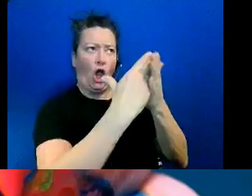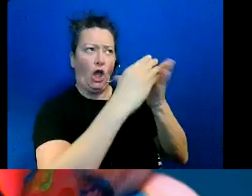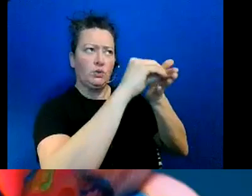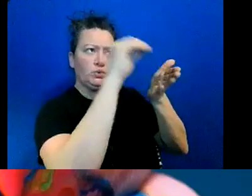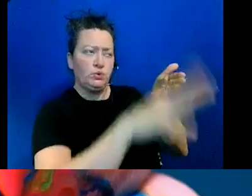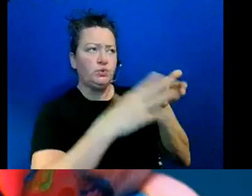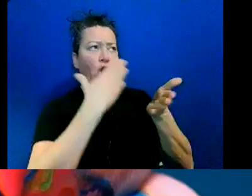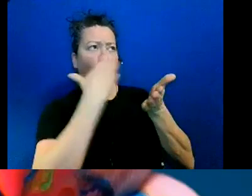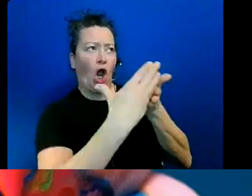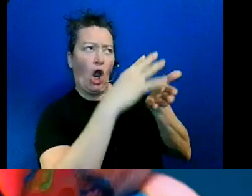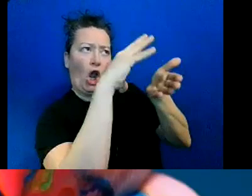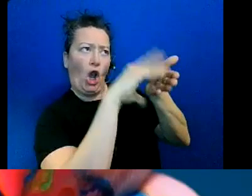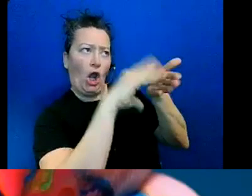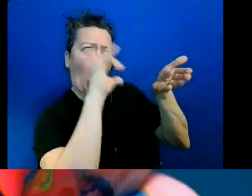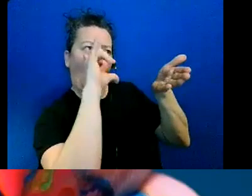biased